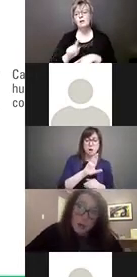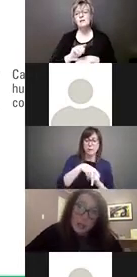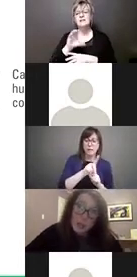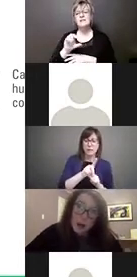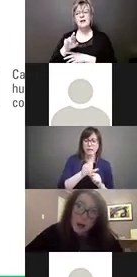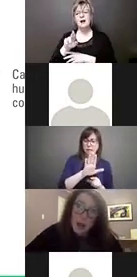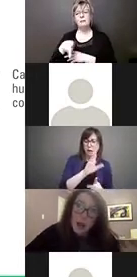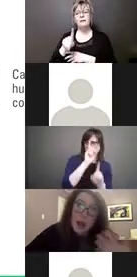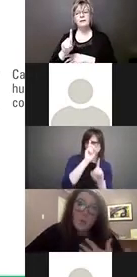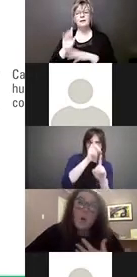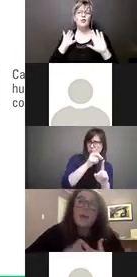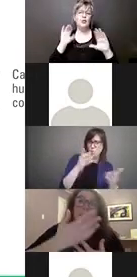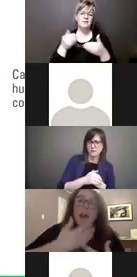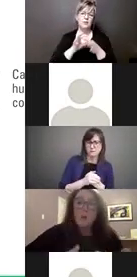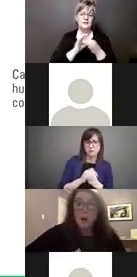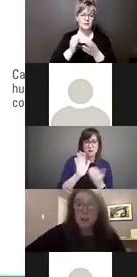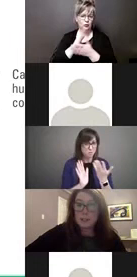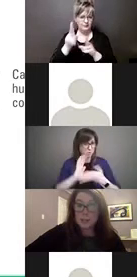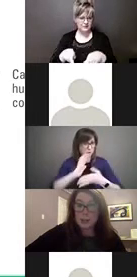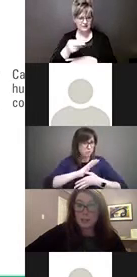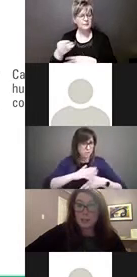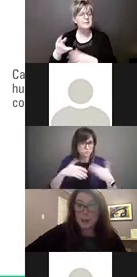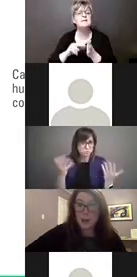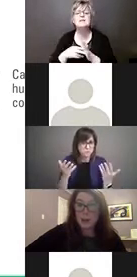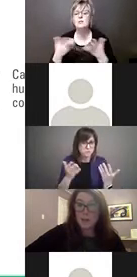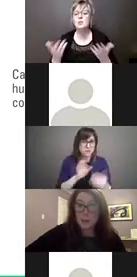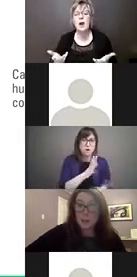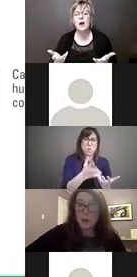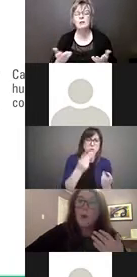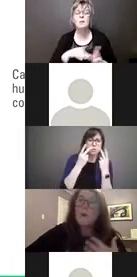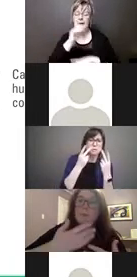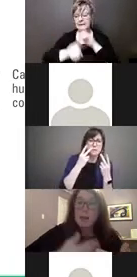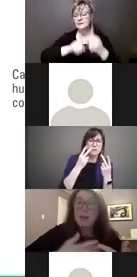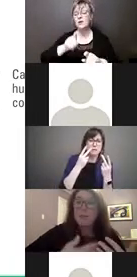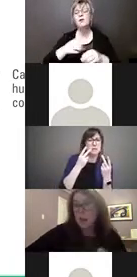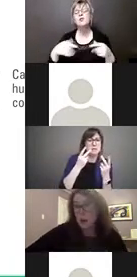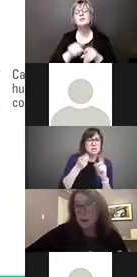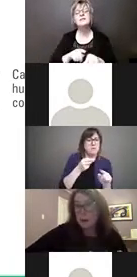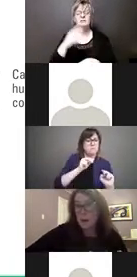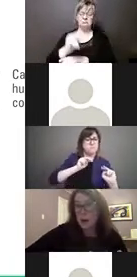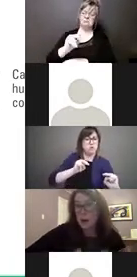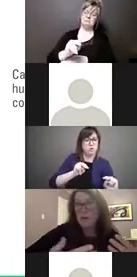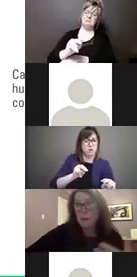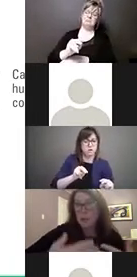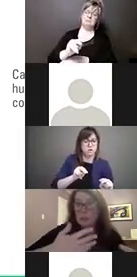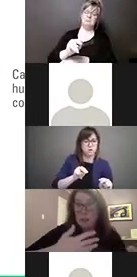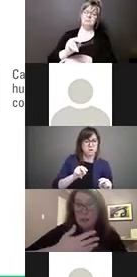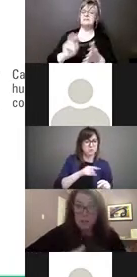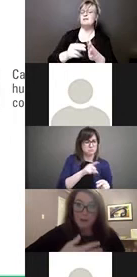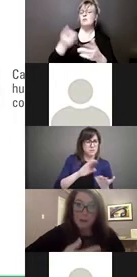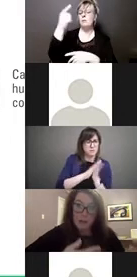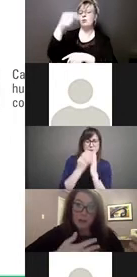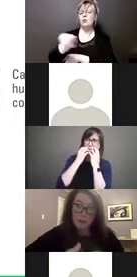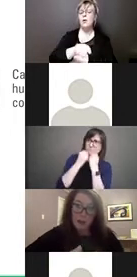priorities are, and what they want to see out of monitoring, what would make them care about that and for it to be